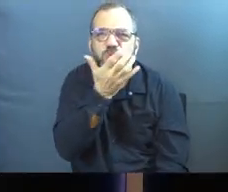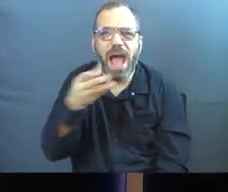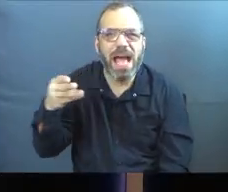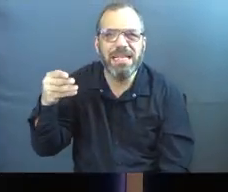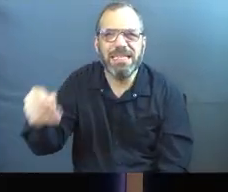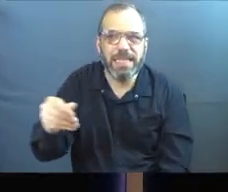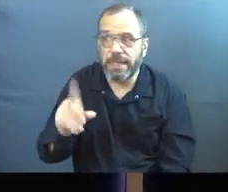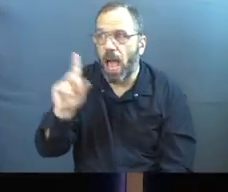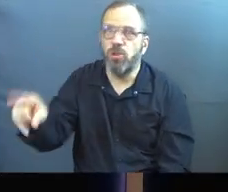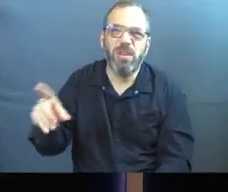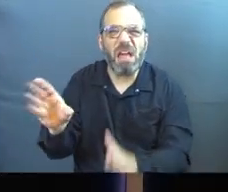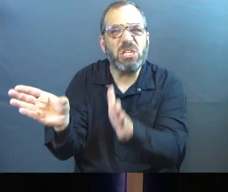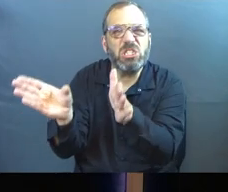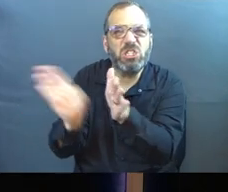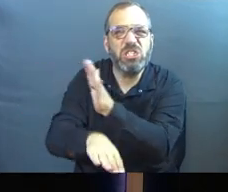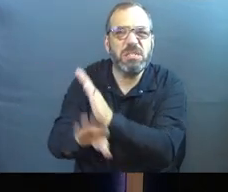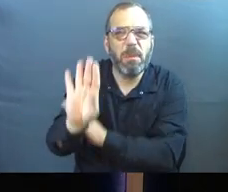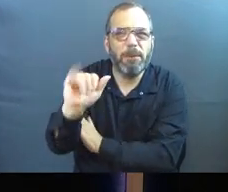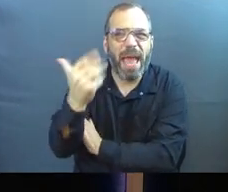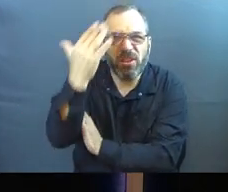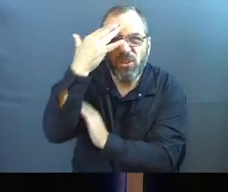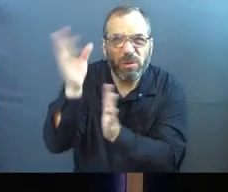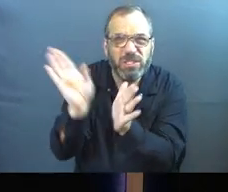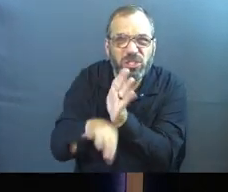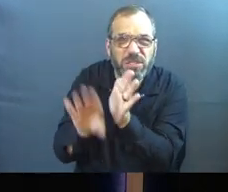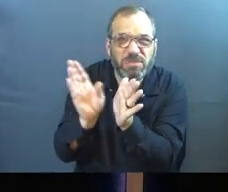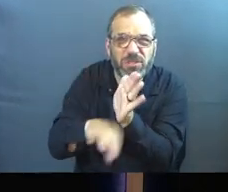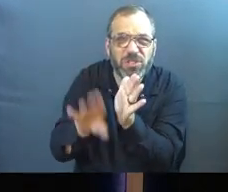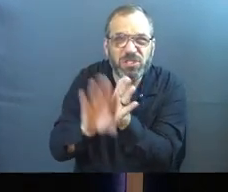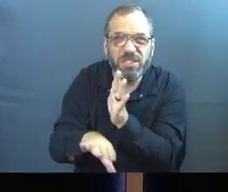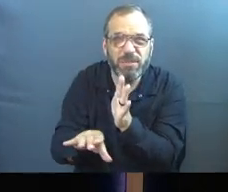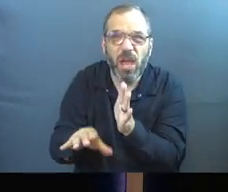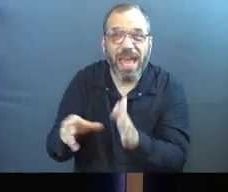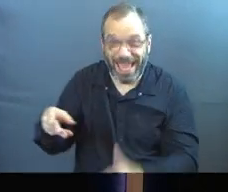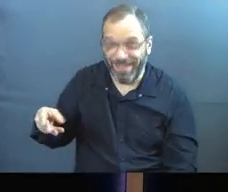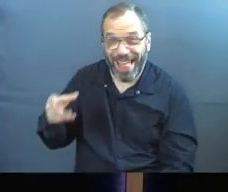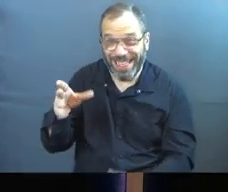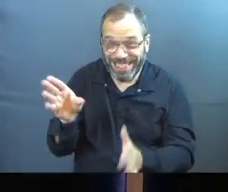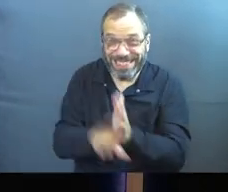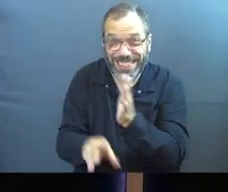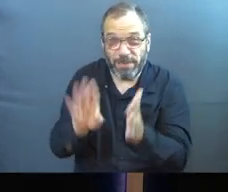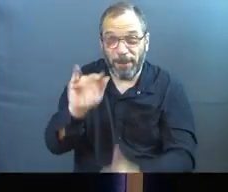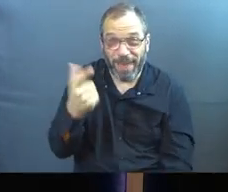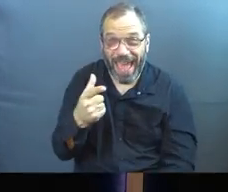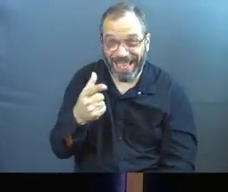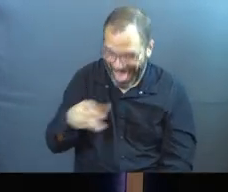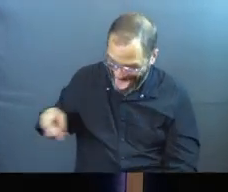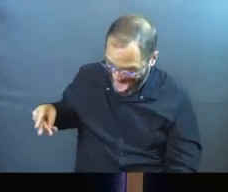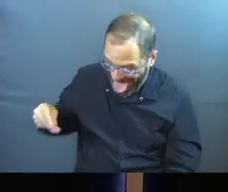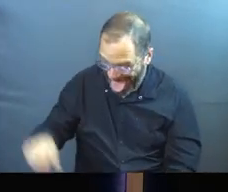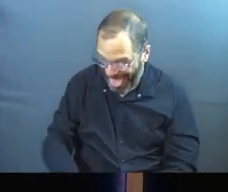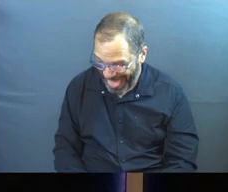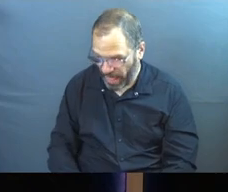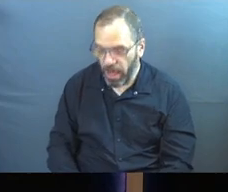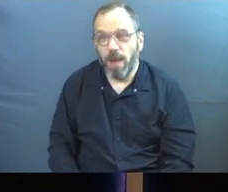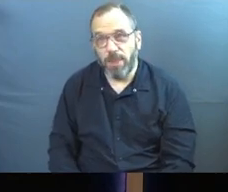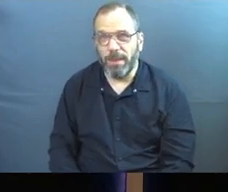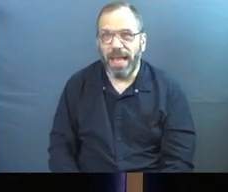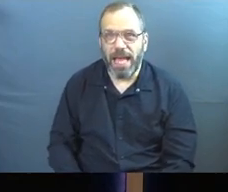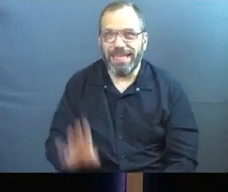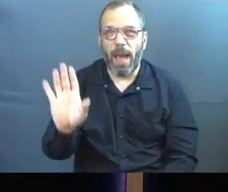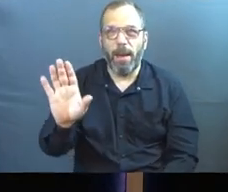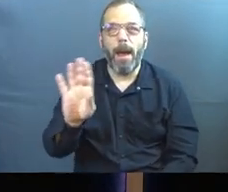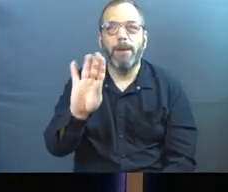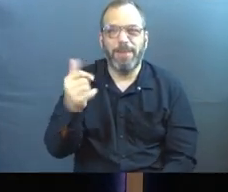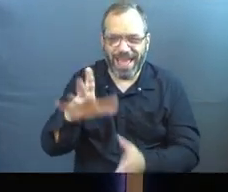And you could have gone for the cheap bag of grass seed. But you know what you would have gotten if you had gotten the cheap bag of grass seed? Likely if you would have looked